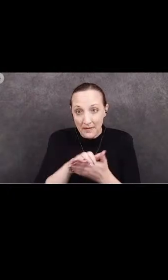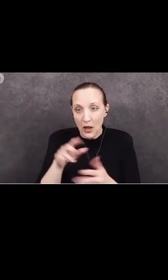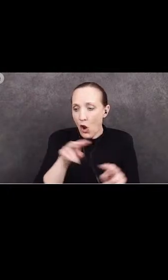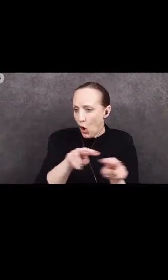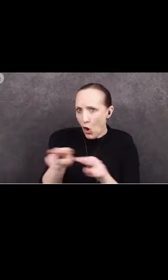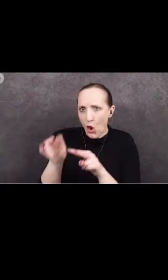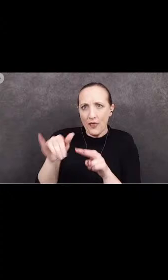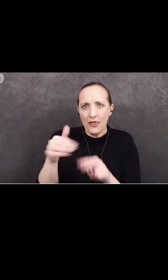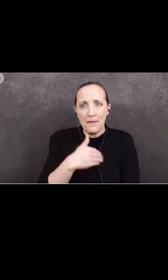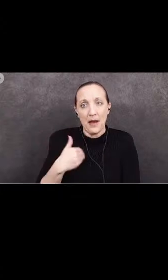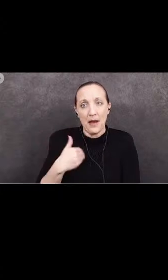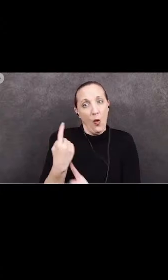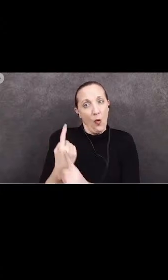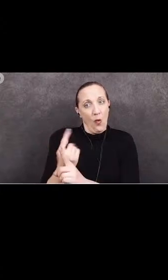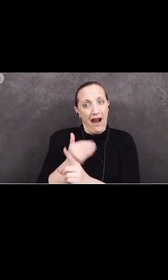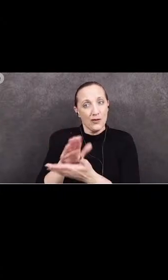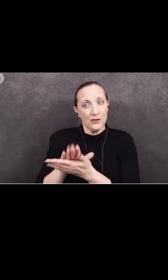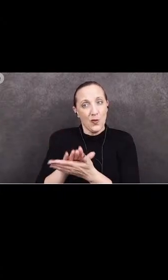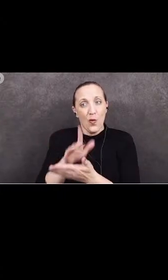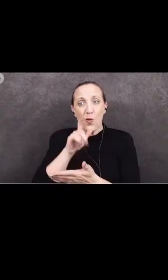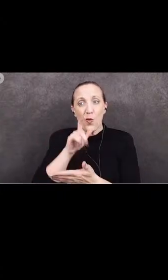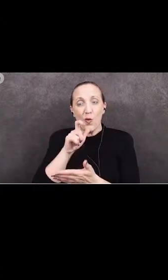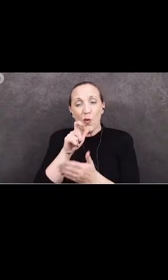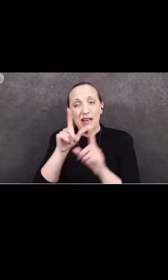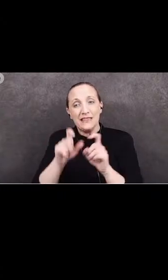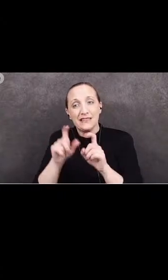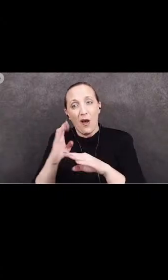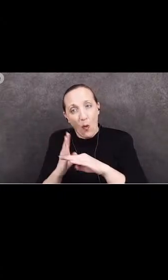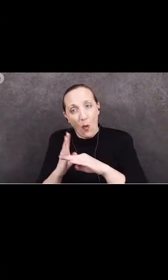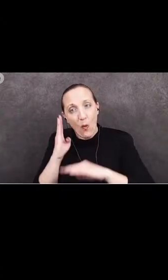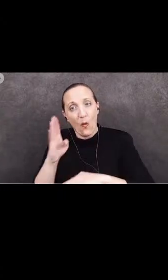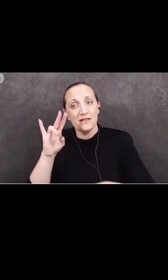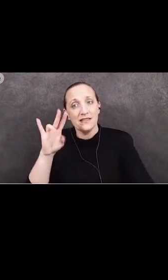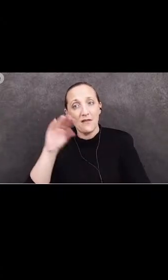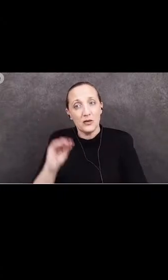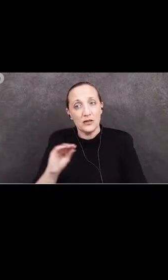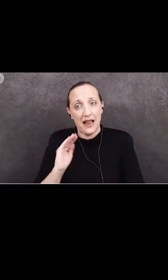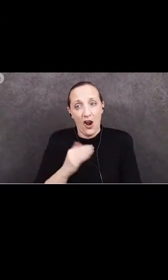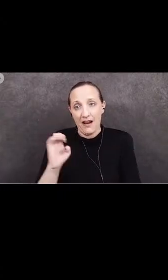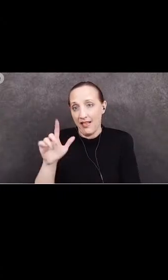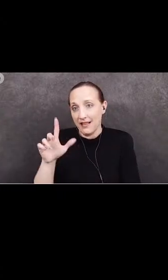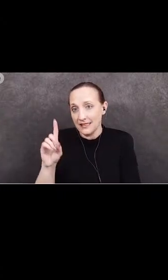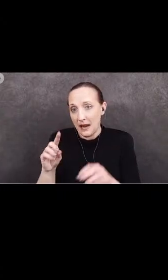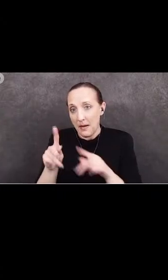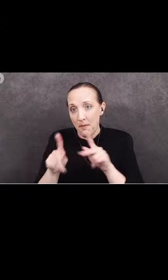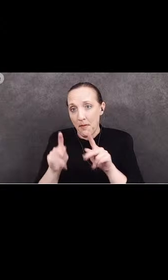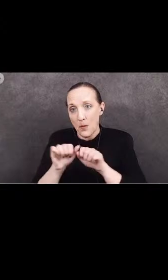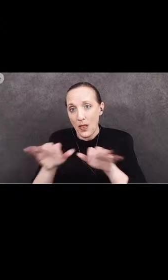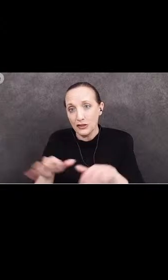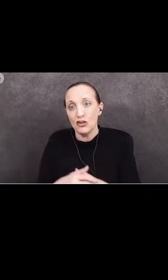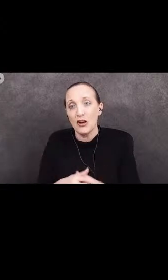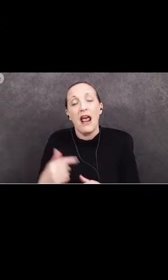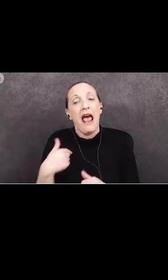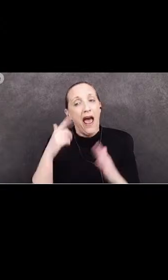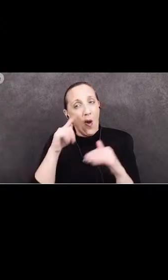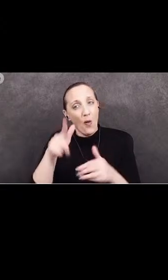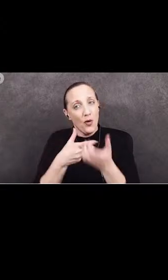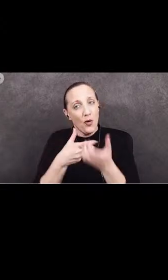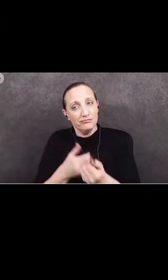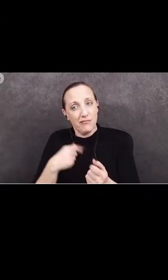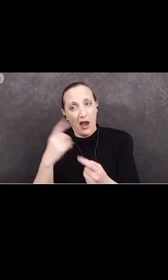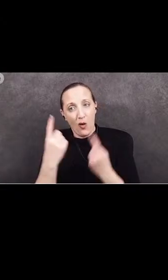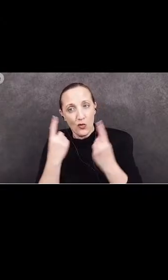school site is the only one in the district that has tested over 75% of our ELD population. I hope you take my words into